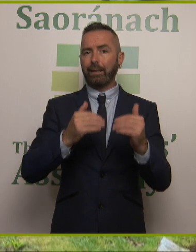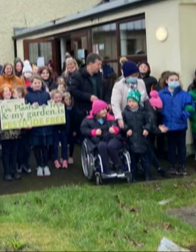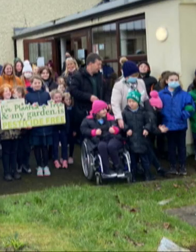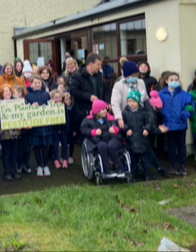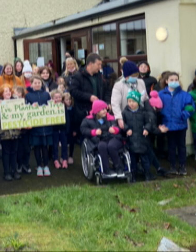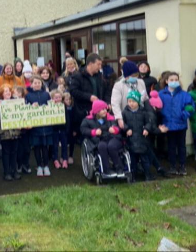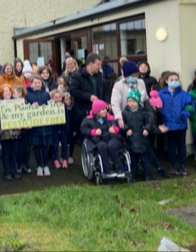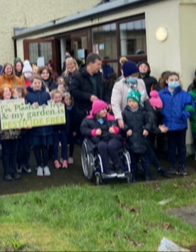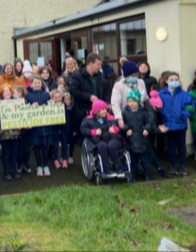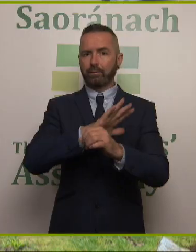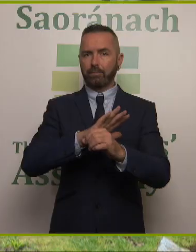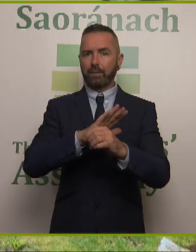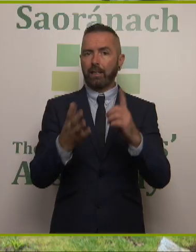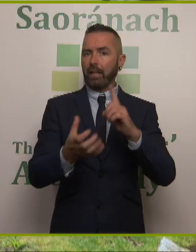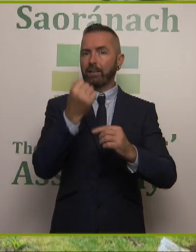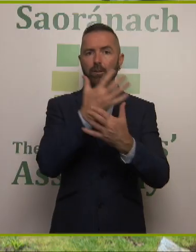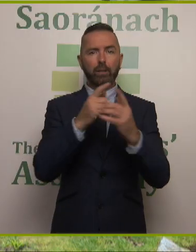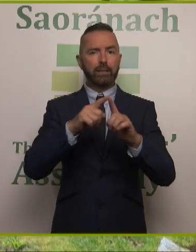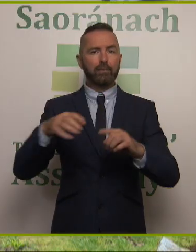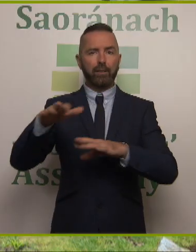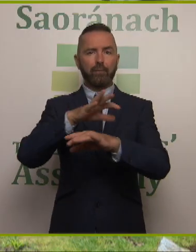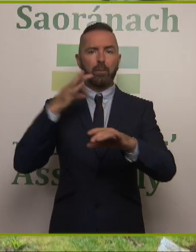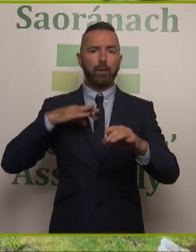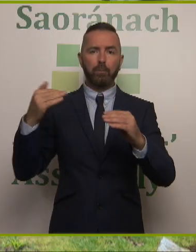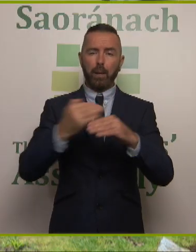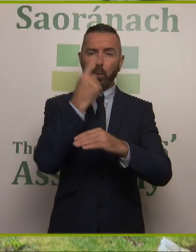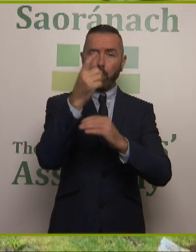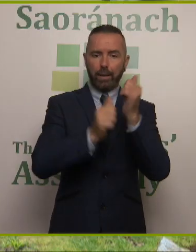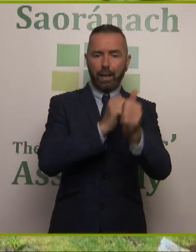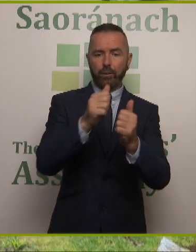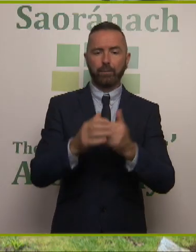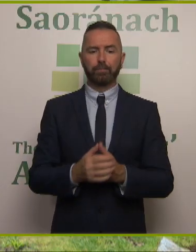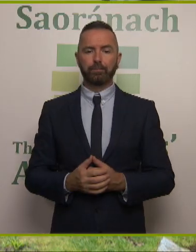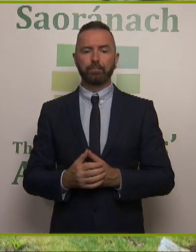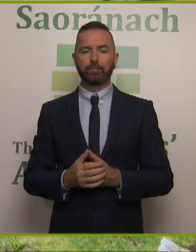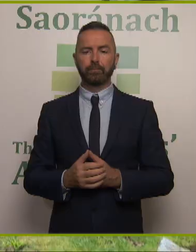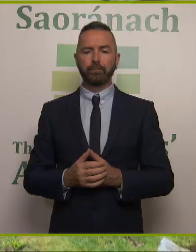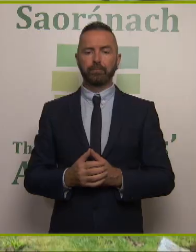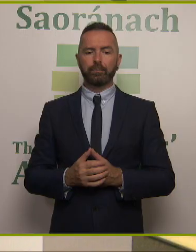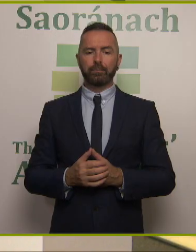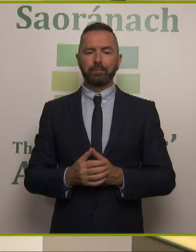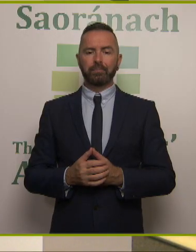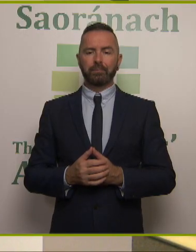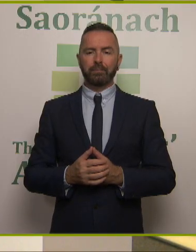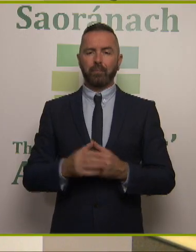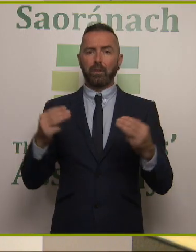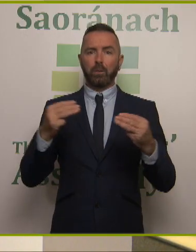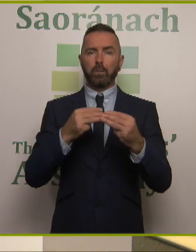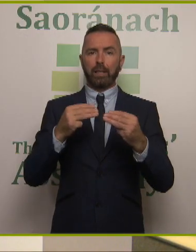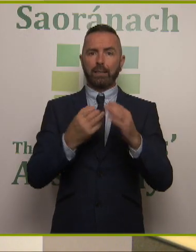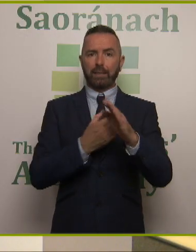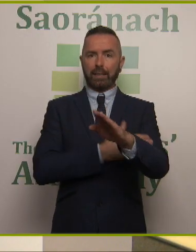Again, achieving multiple environmental benefits from a single action. While our source protection initiatives are still in their infancy,